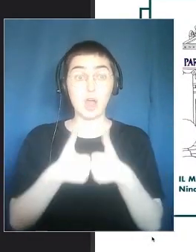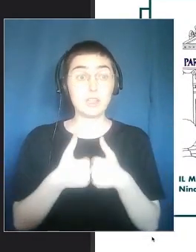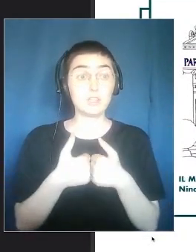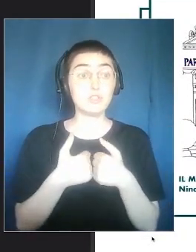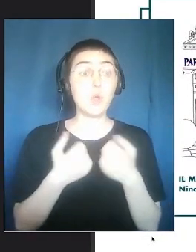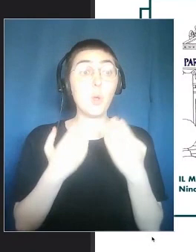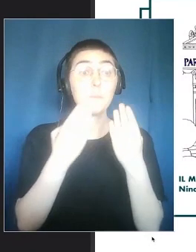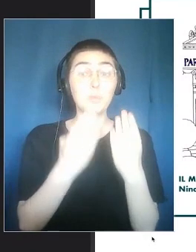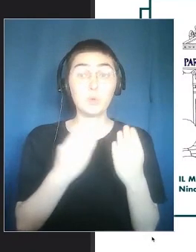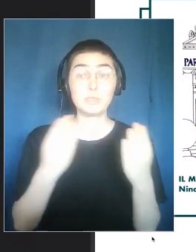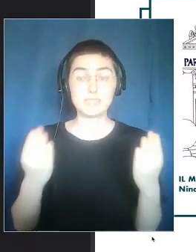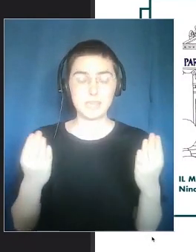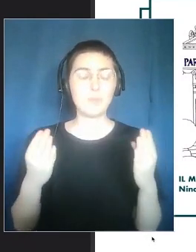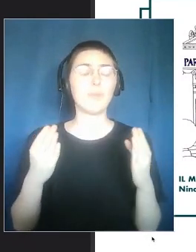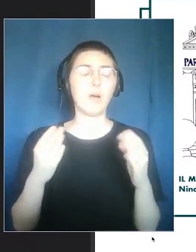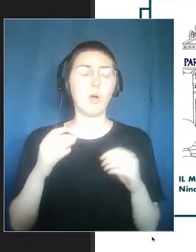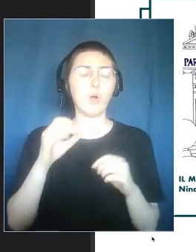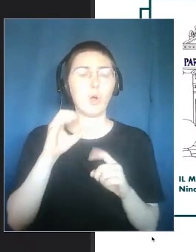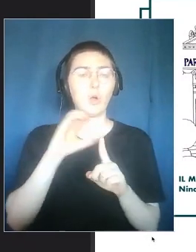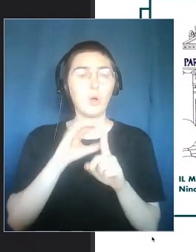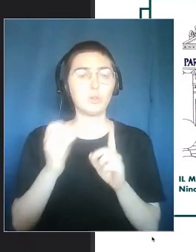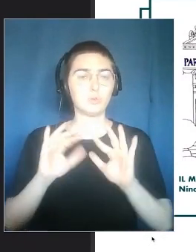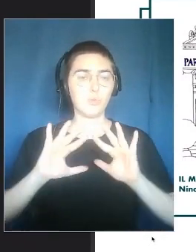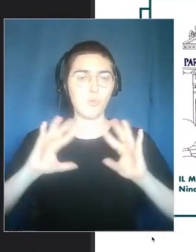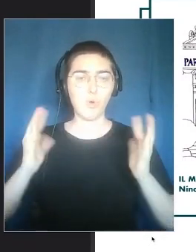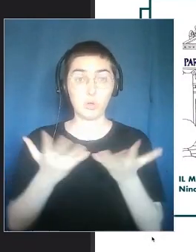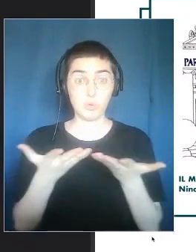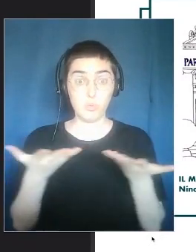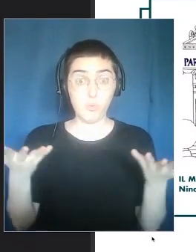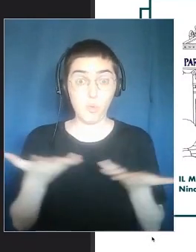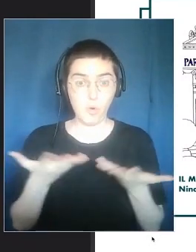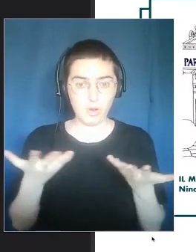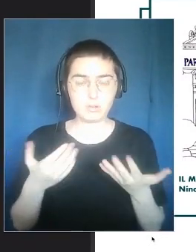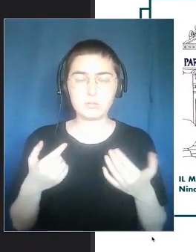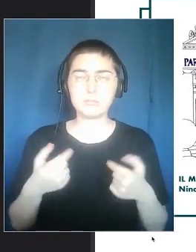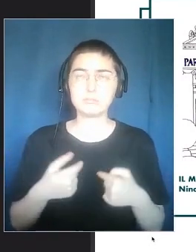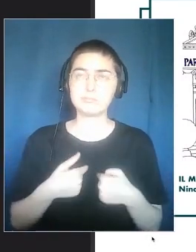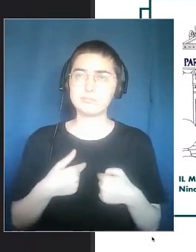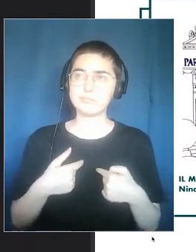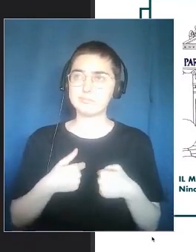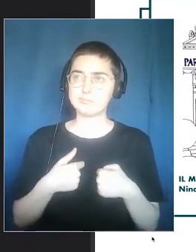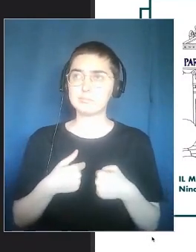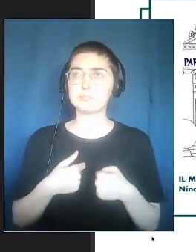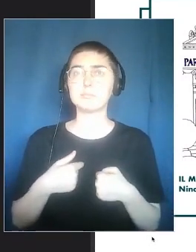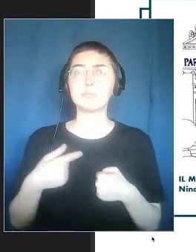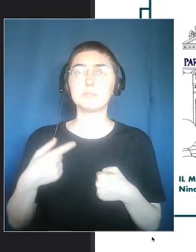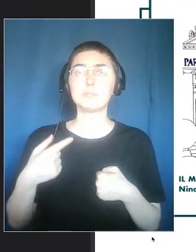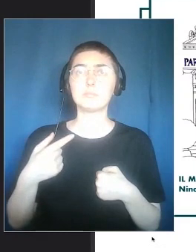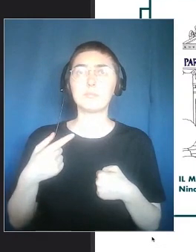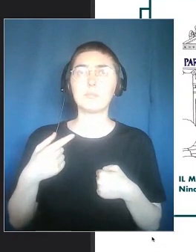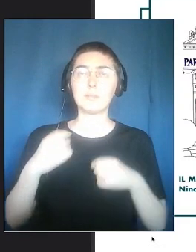To. That. Museums. Or. Cultural. World. Are. About. To.